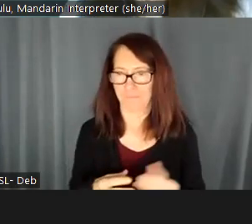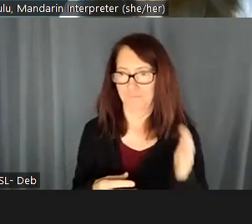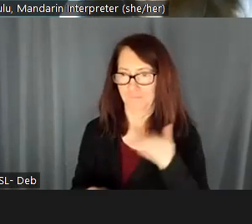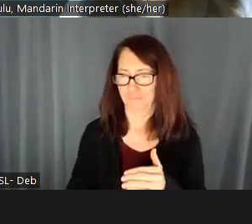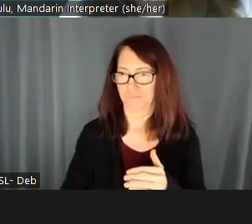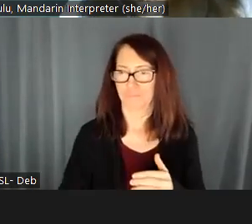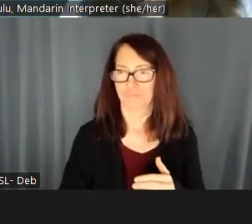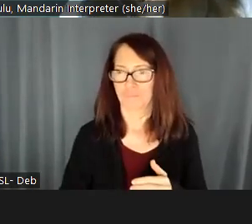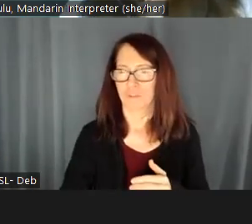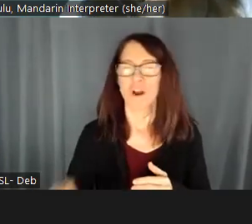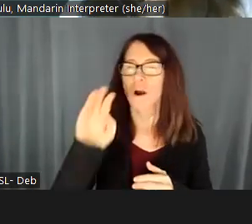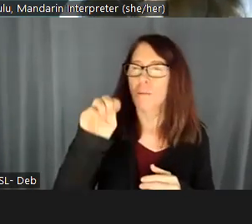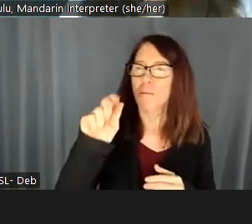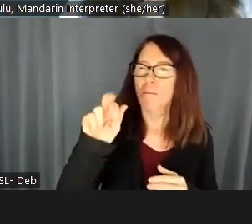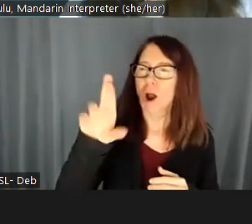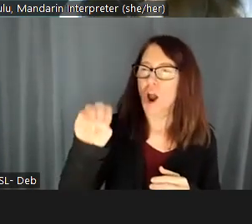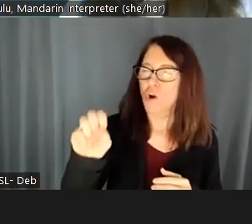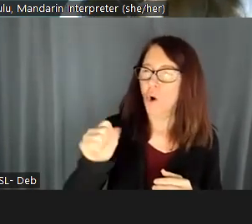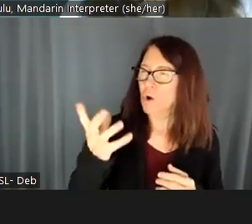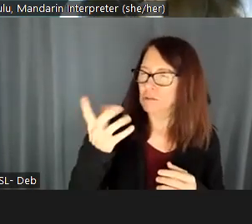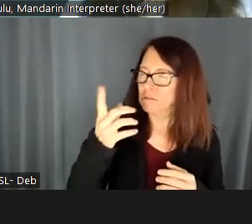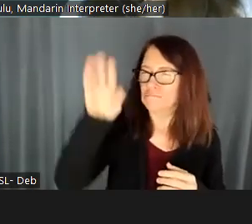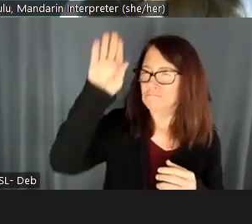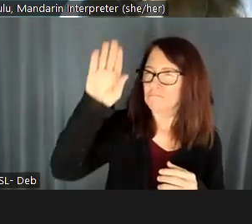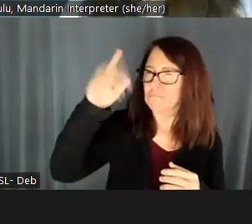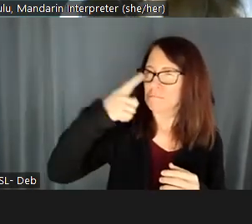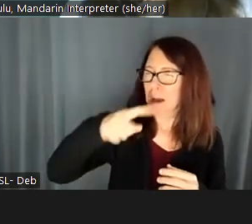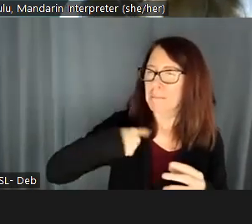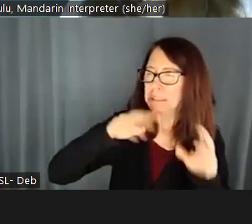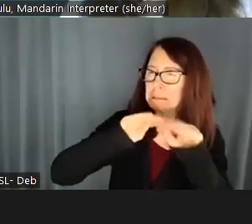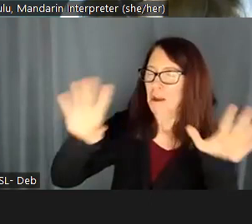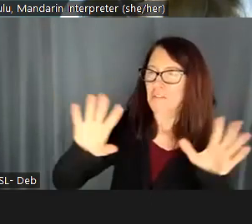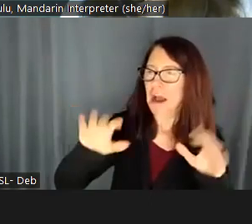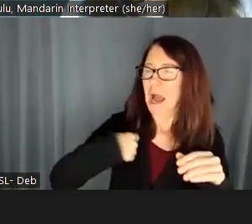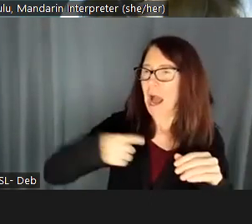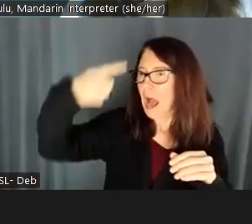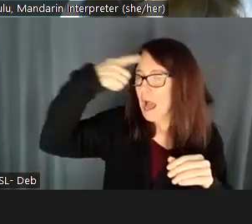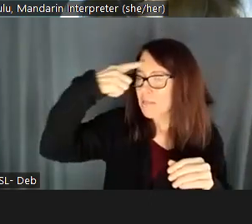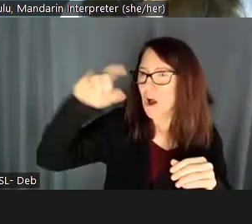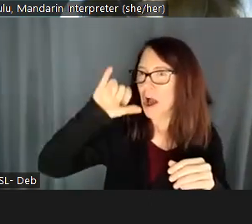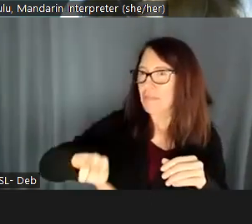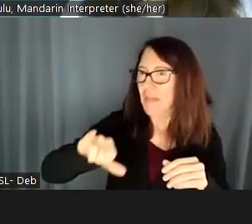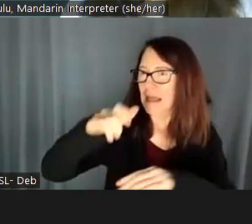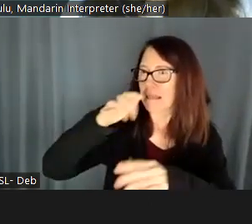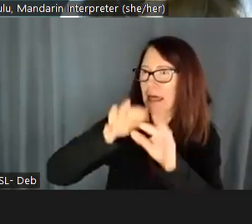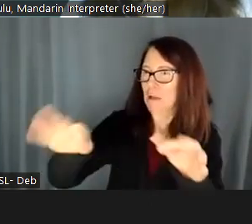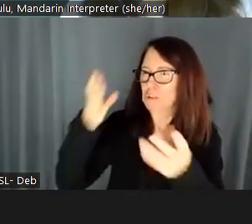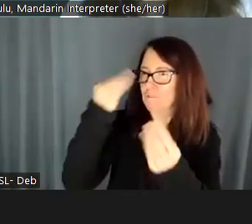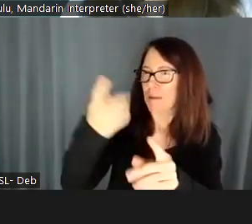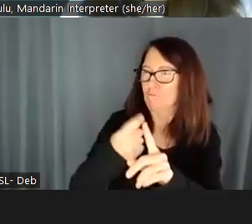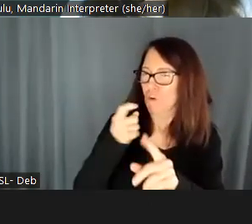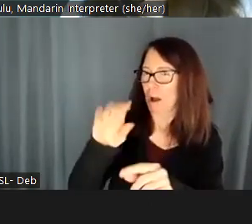know, I thought it was at the block group level, but I wasn't sure. It's not clear from the documentation how that is being reported.